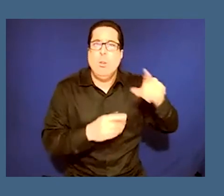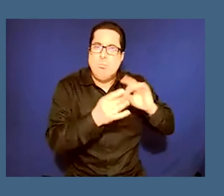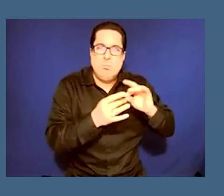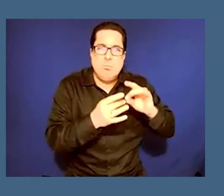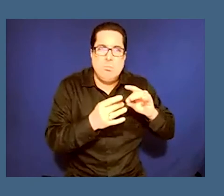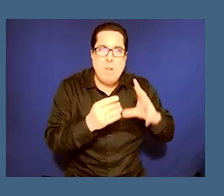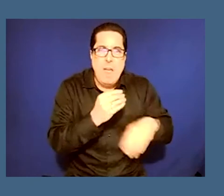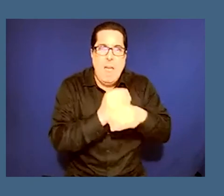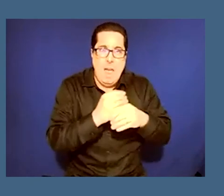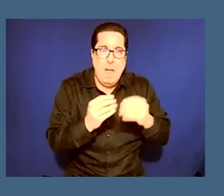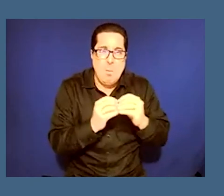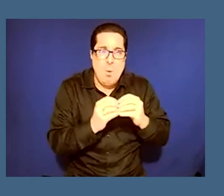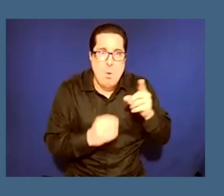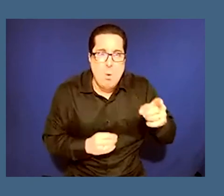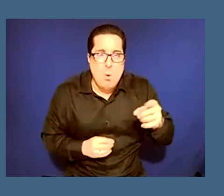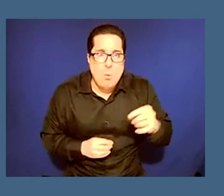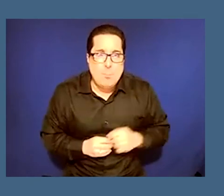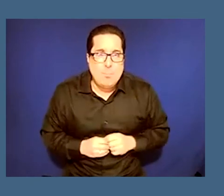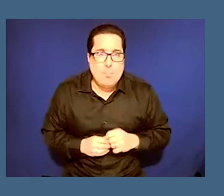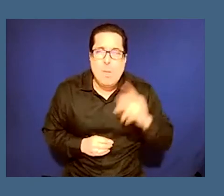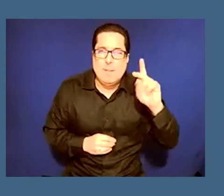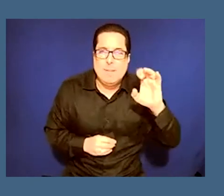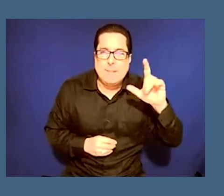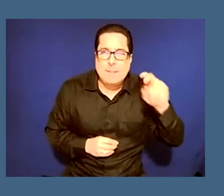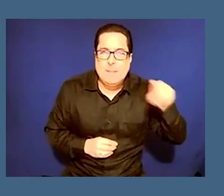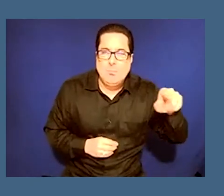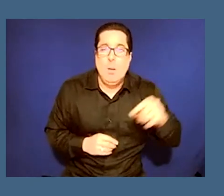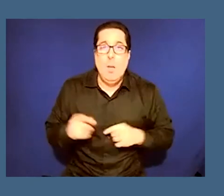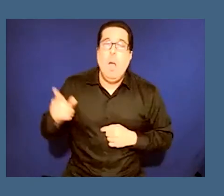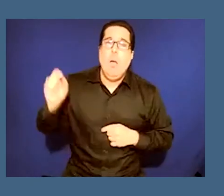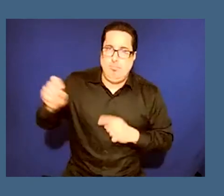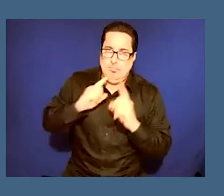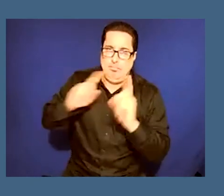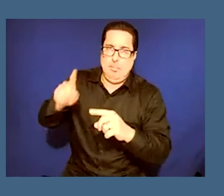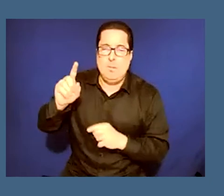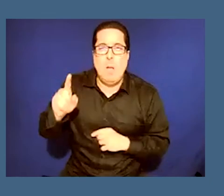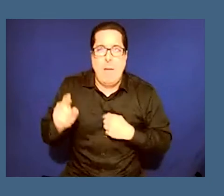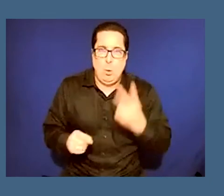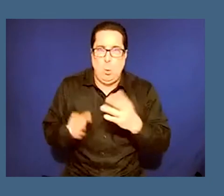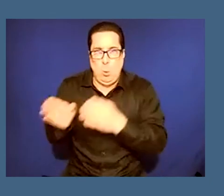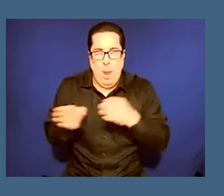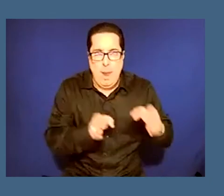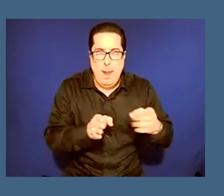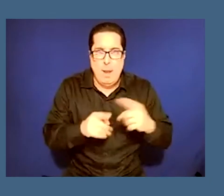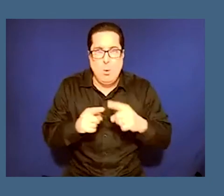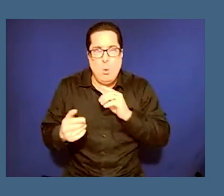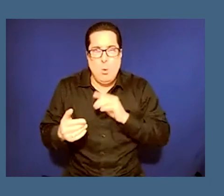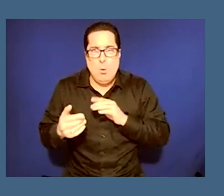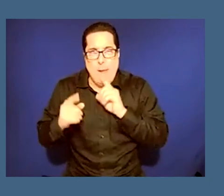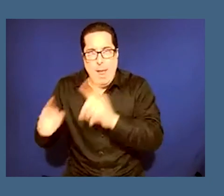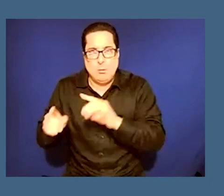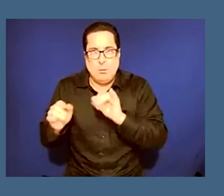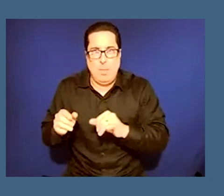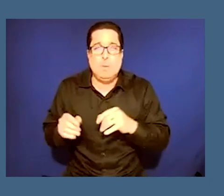so a couple different uh responses i sort of have two different directions to go with this uh the first is that uh again